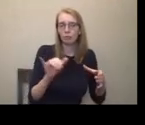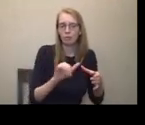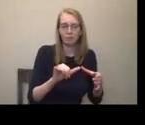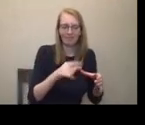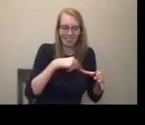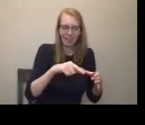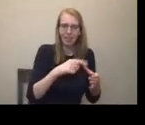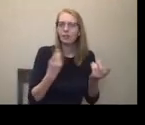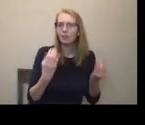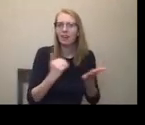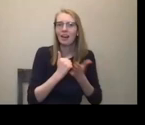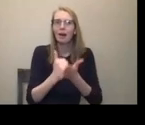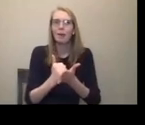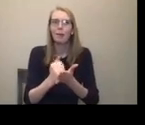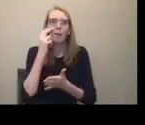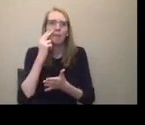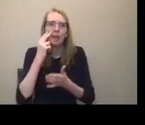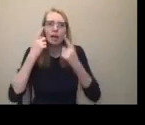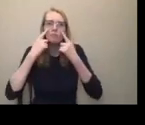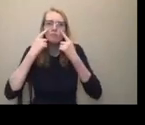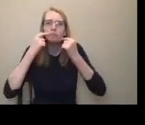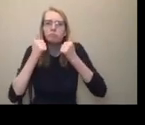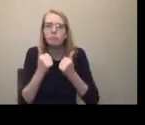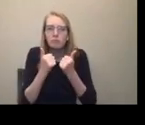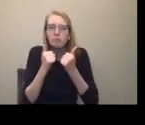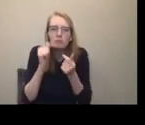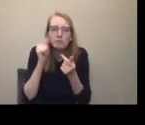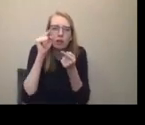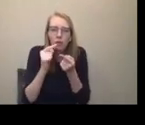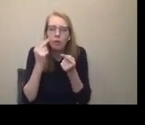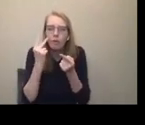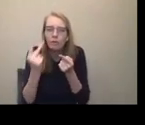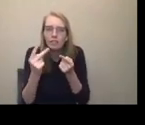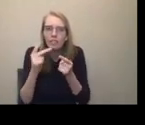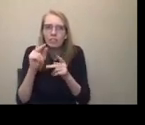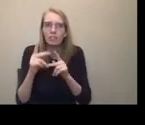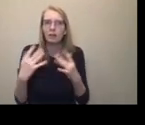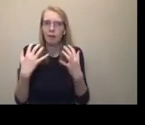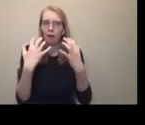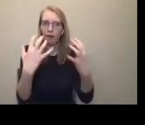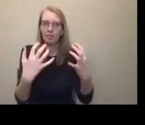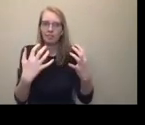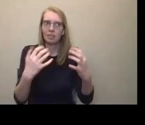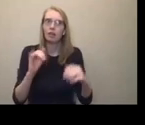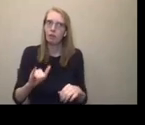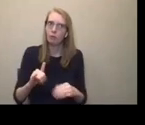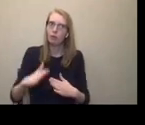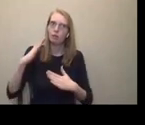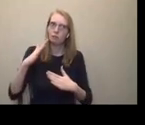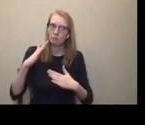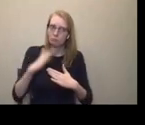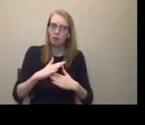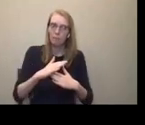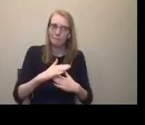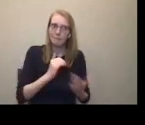visually impaired patrons, and it's brilliant. They've developed some of the best technology available to us in the theatre sector. So if you want to include visually impaired